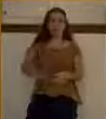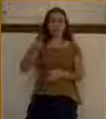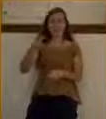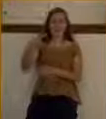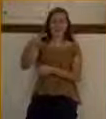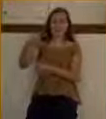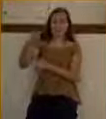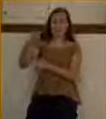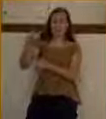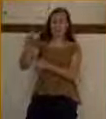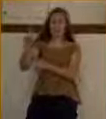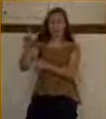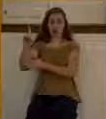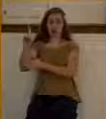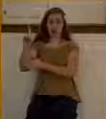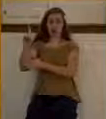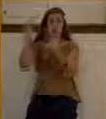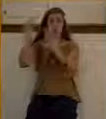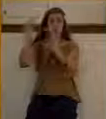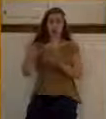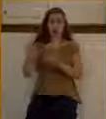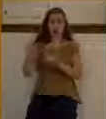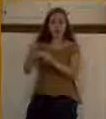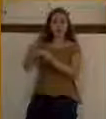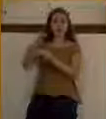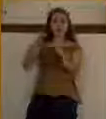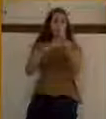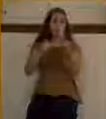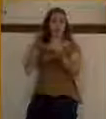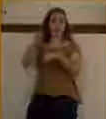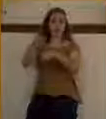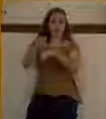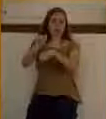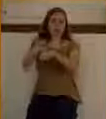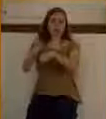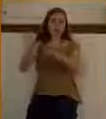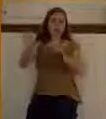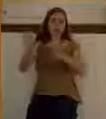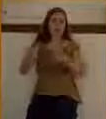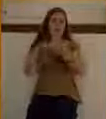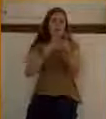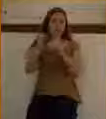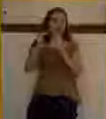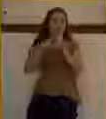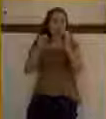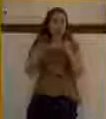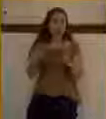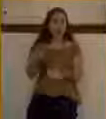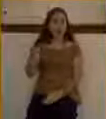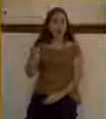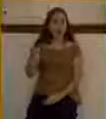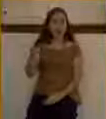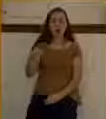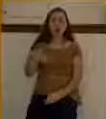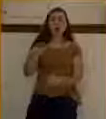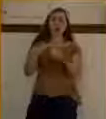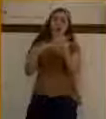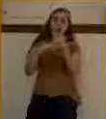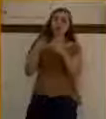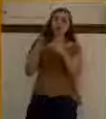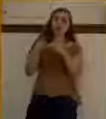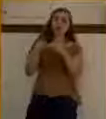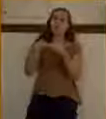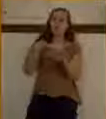Testament, Herod the Great built the temple. It's called the Temple of Herod. He built a Herodium, which is